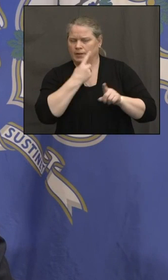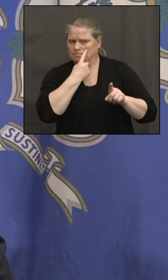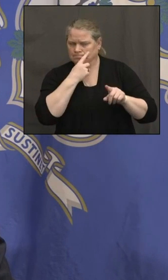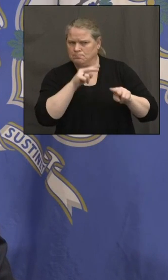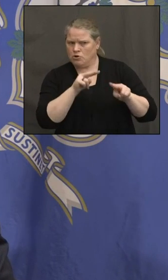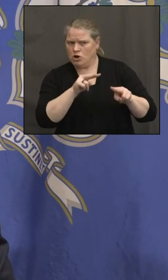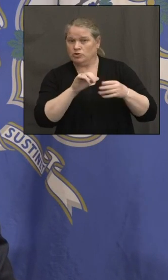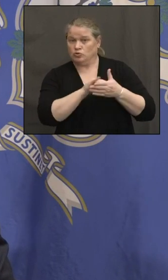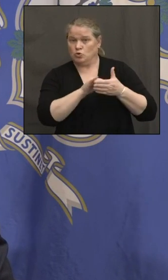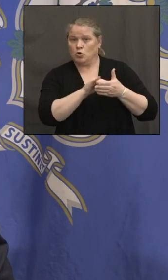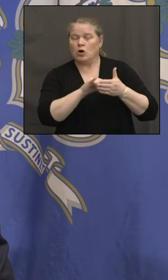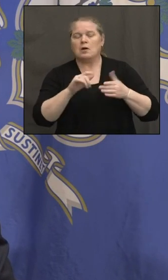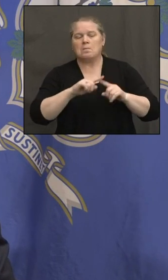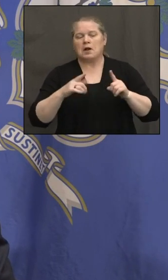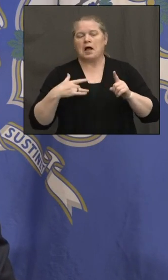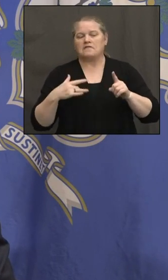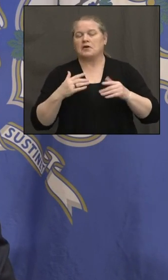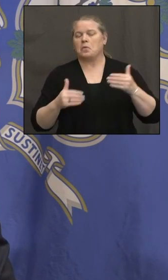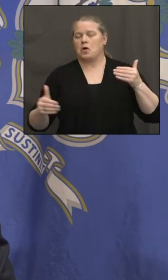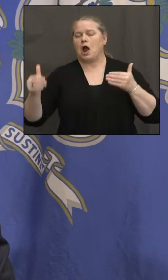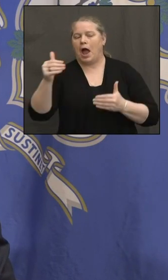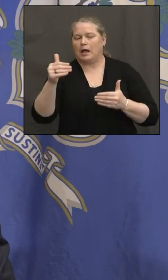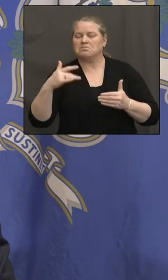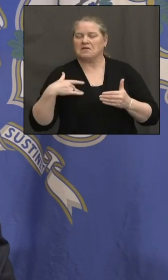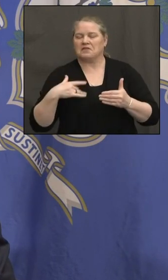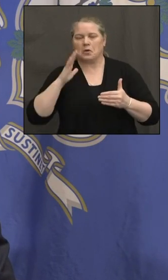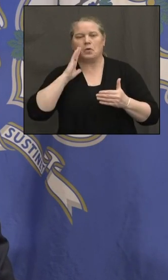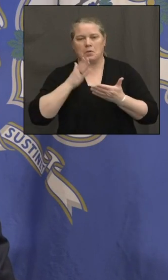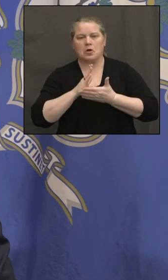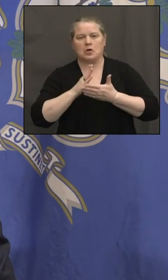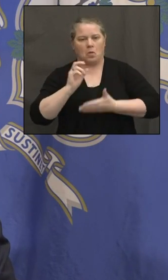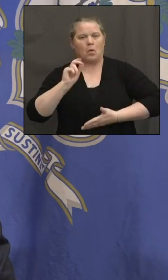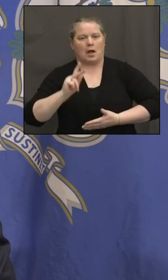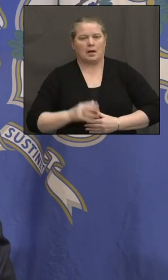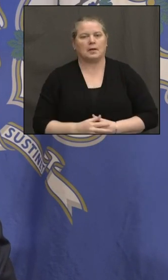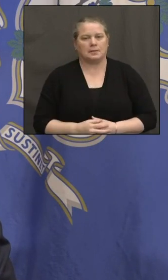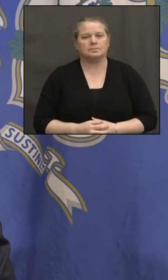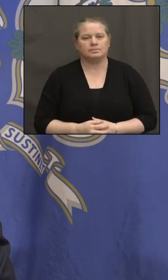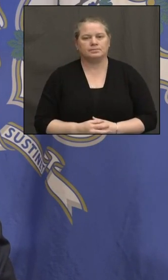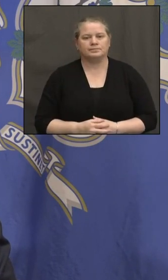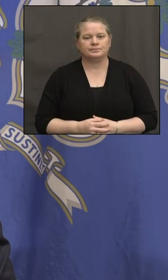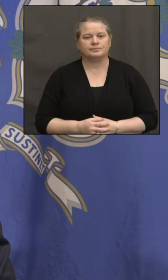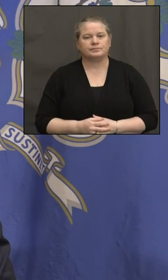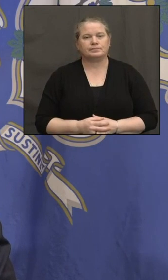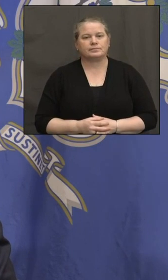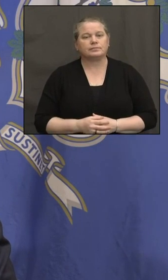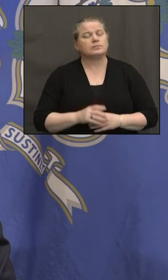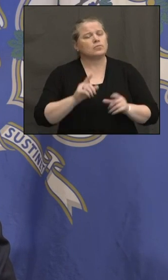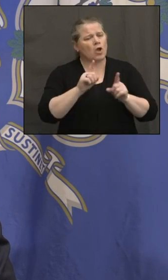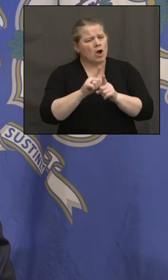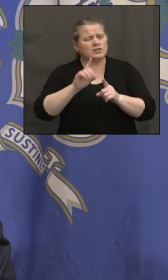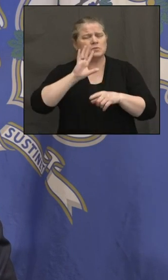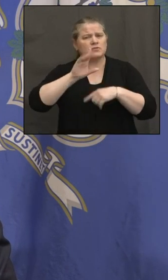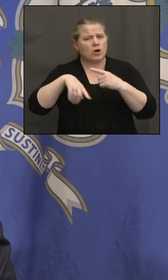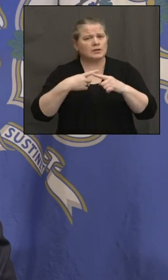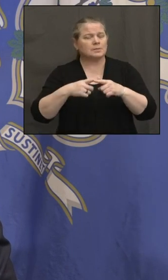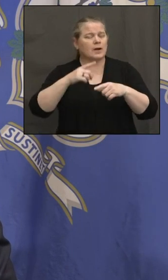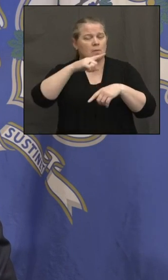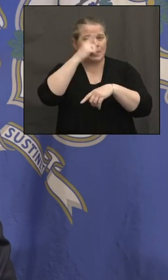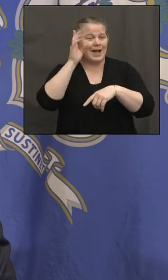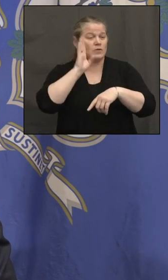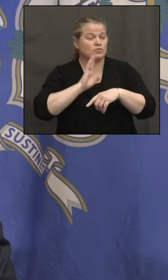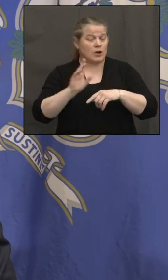be okay. And we've talked a lot about convincing black and brown Americans to get their